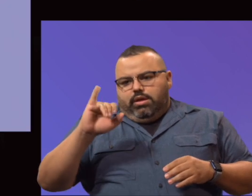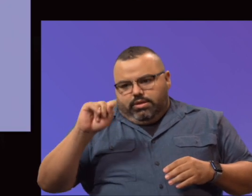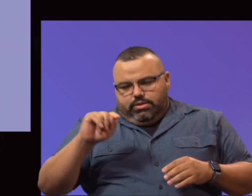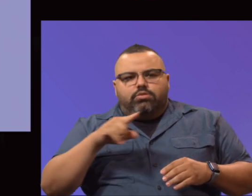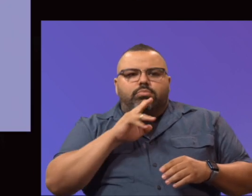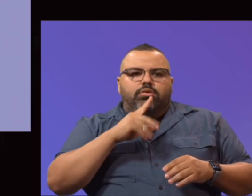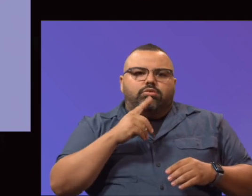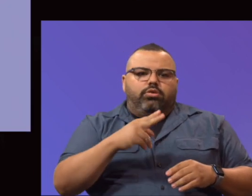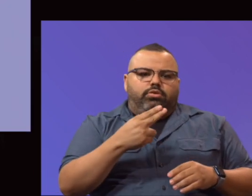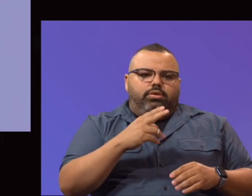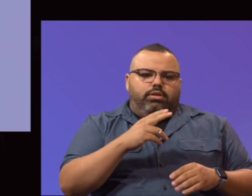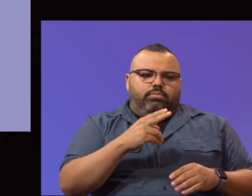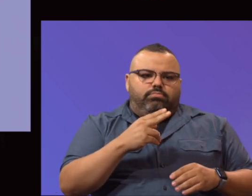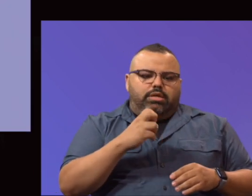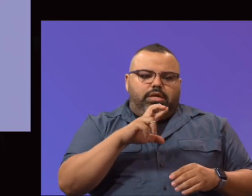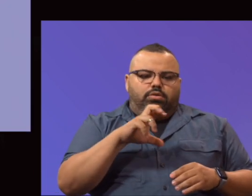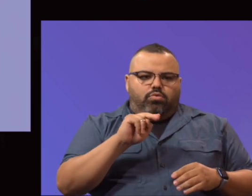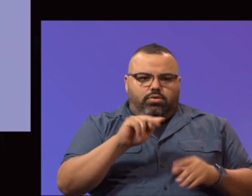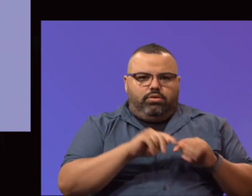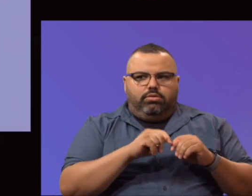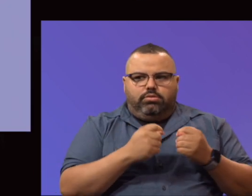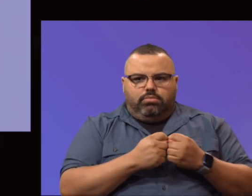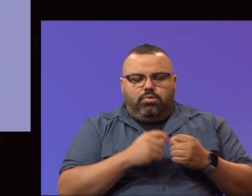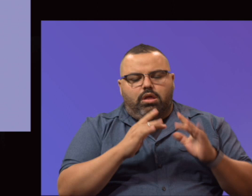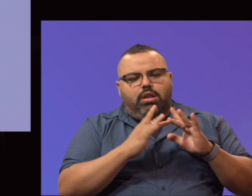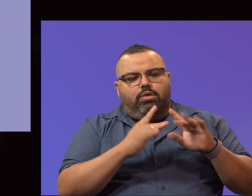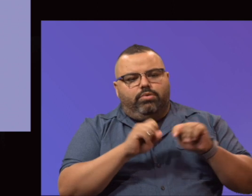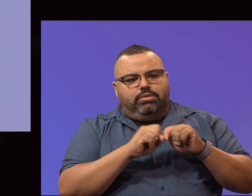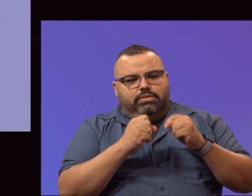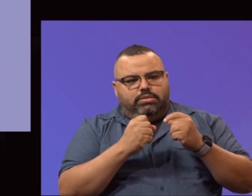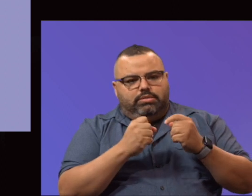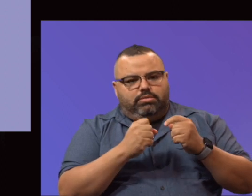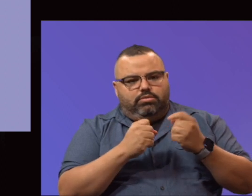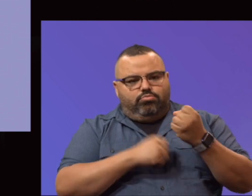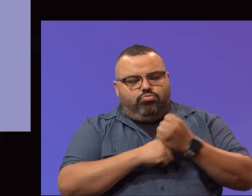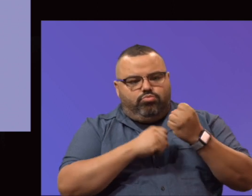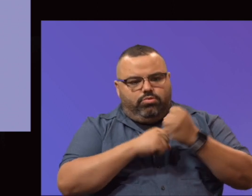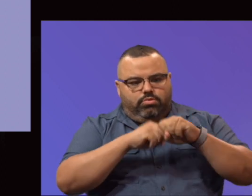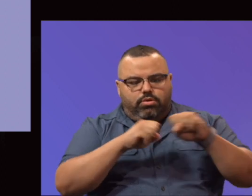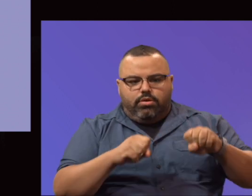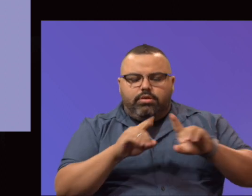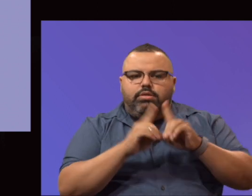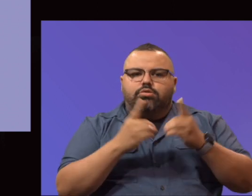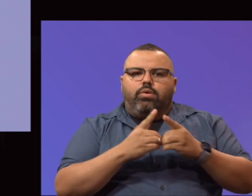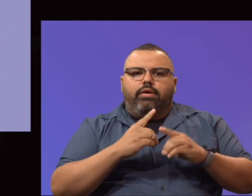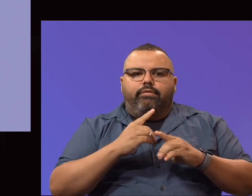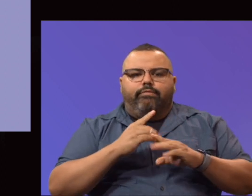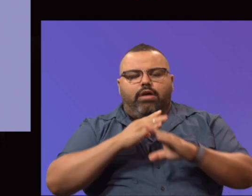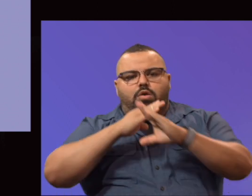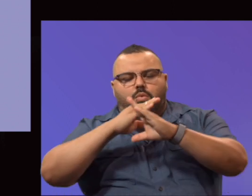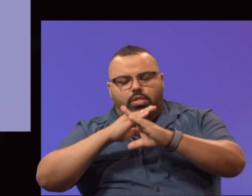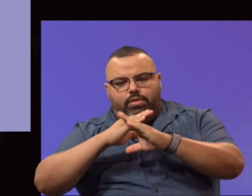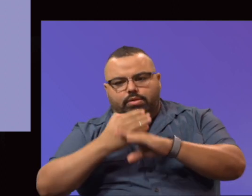done. Our network system and support services, they upgraded district-wide firewall equipment that included new hardware and